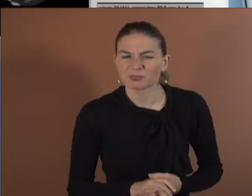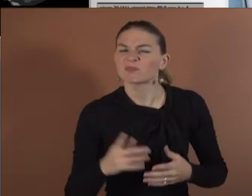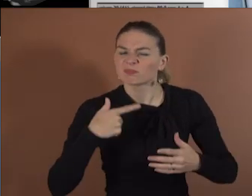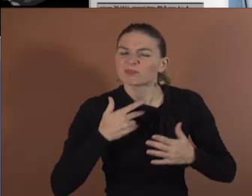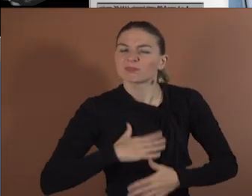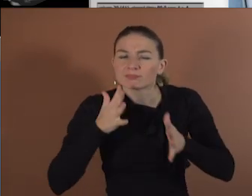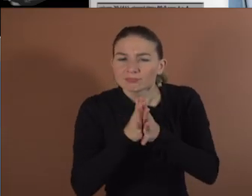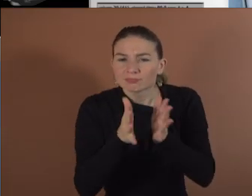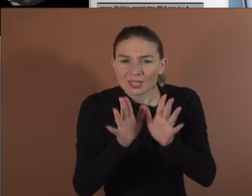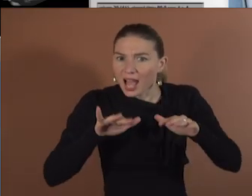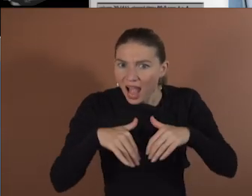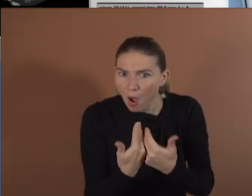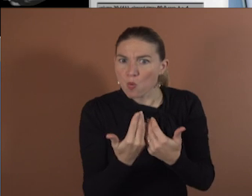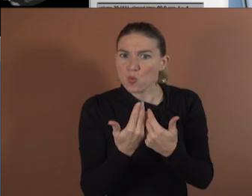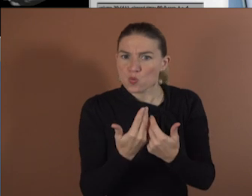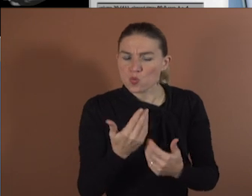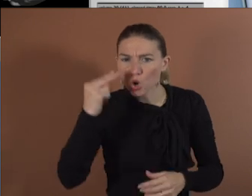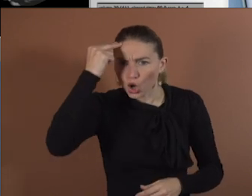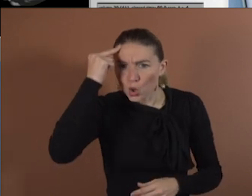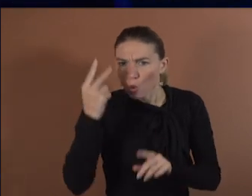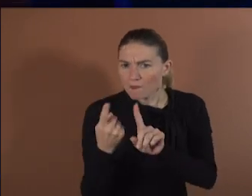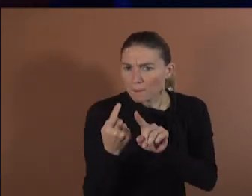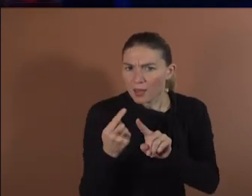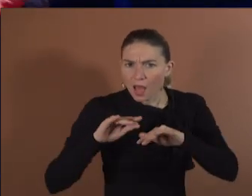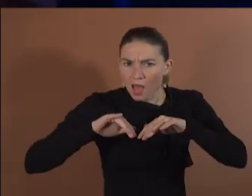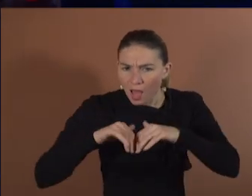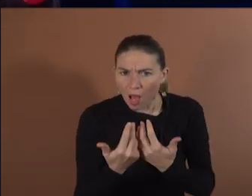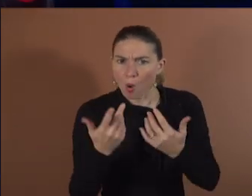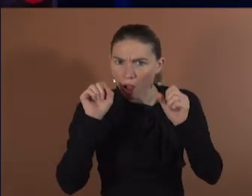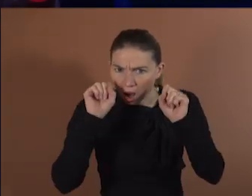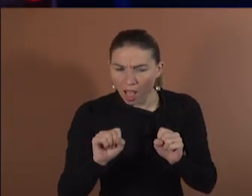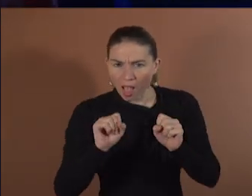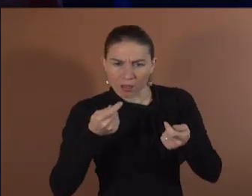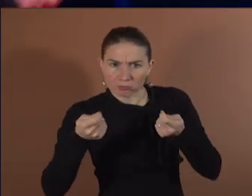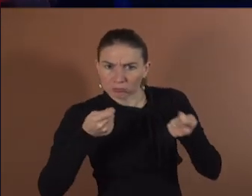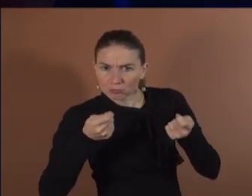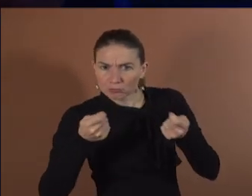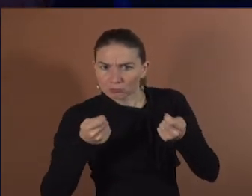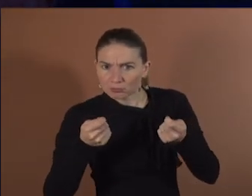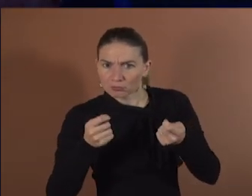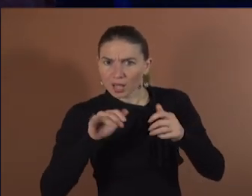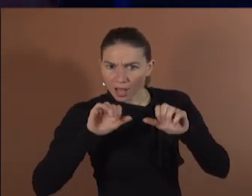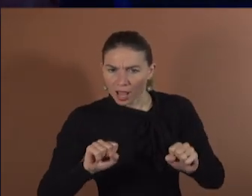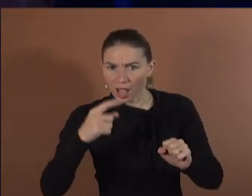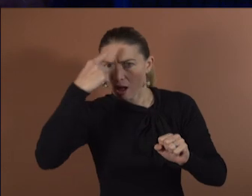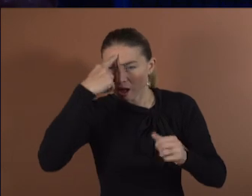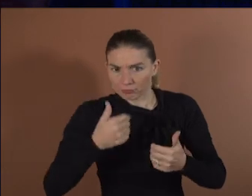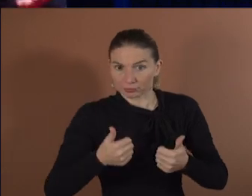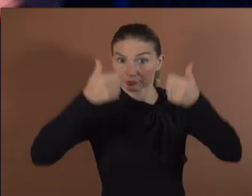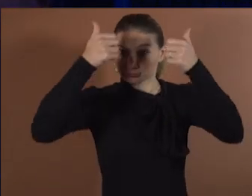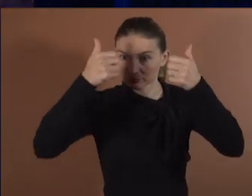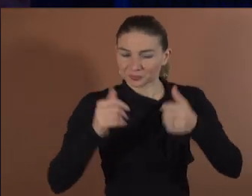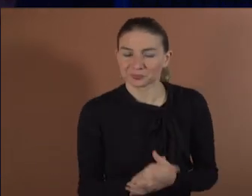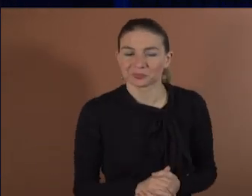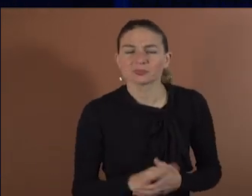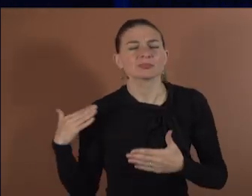So how did I become a leading expert of real-time brain imaging? Ever since high school I had two